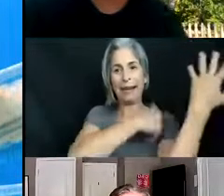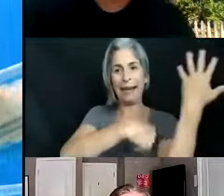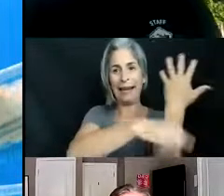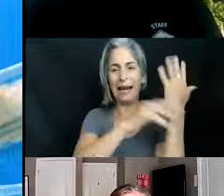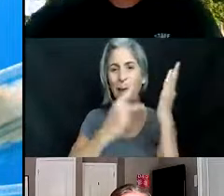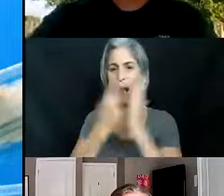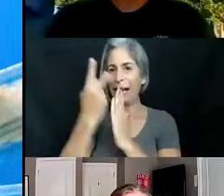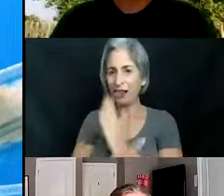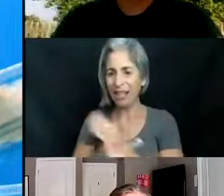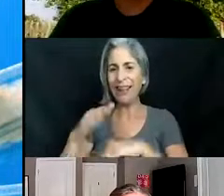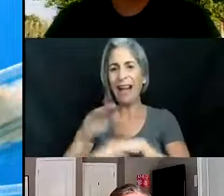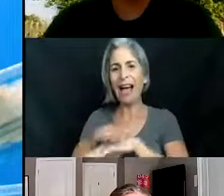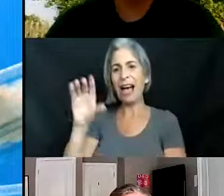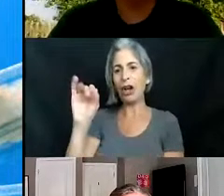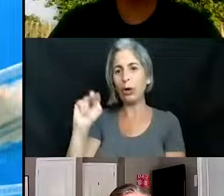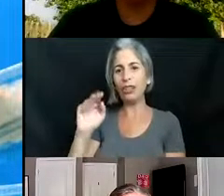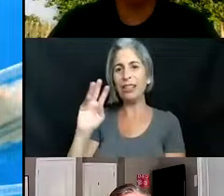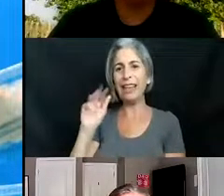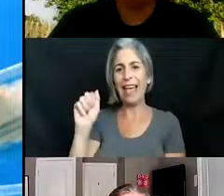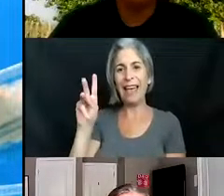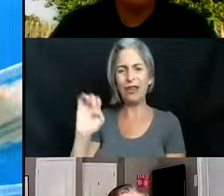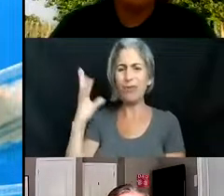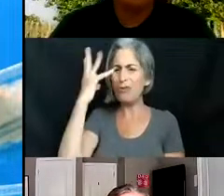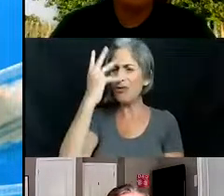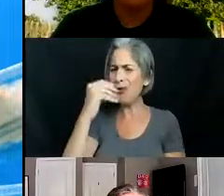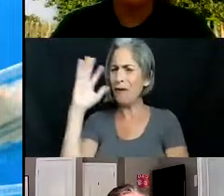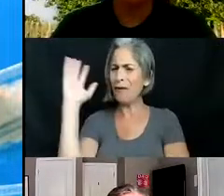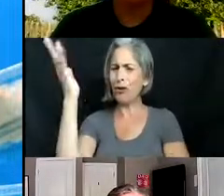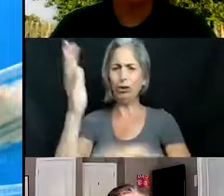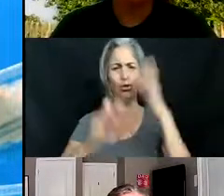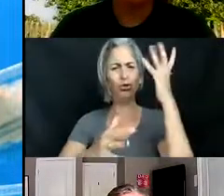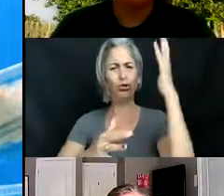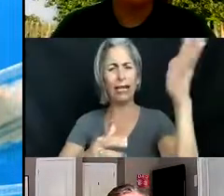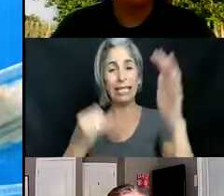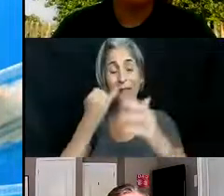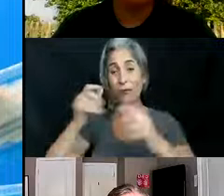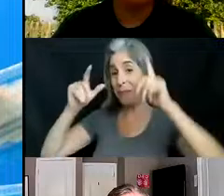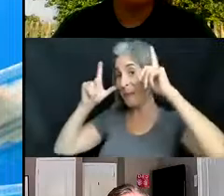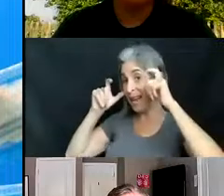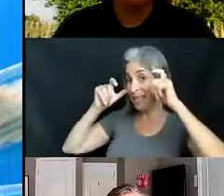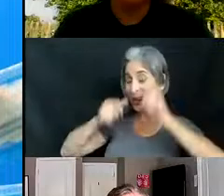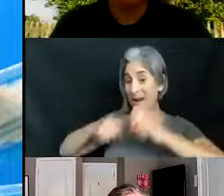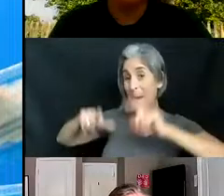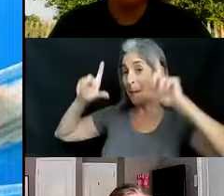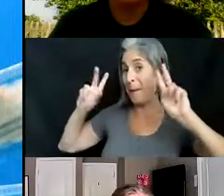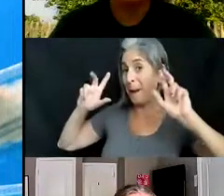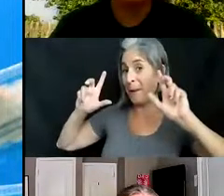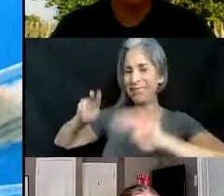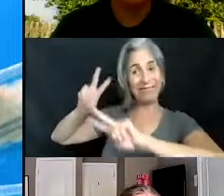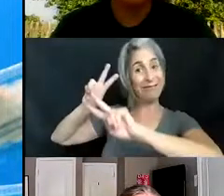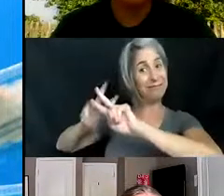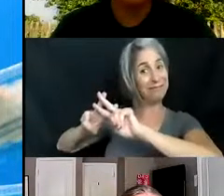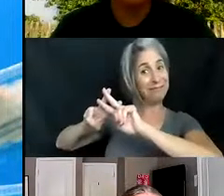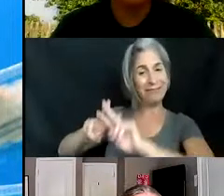up and down ocean ave they're beautiful trees and if you take a picture and post it with go green boynton is the